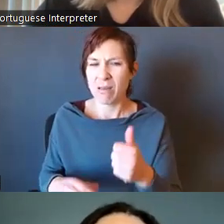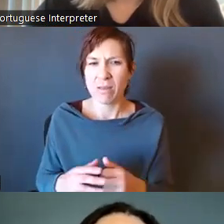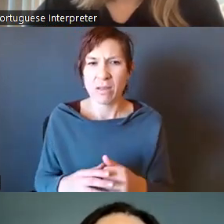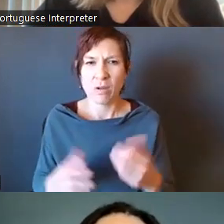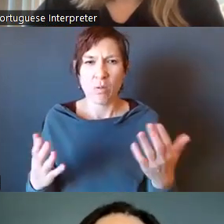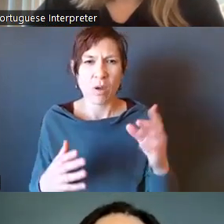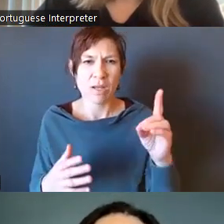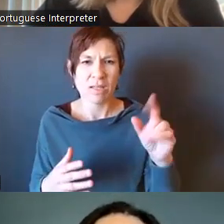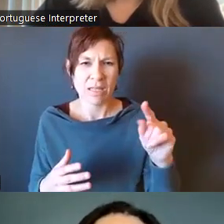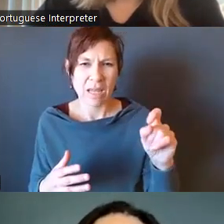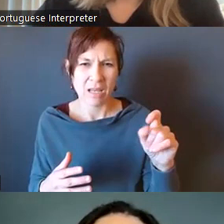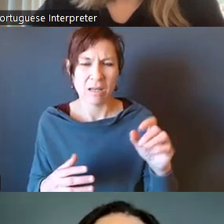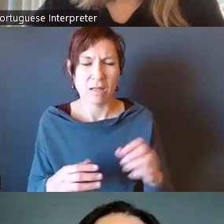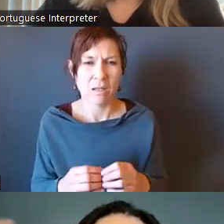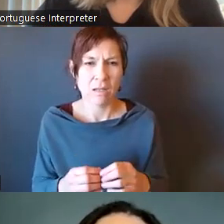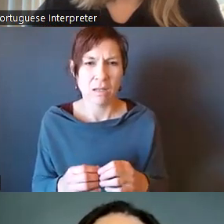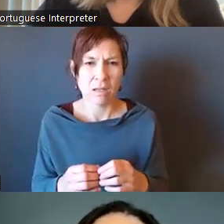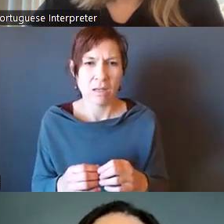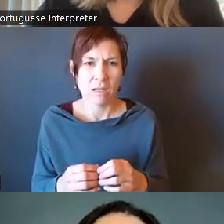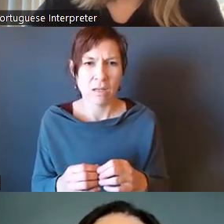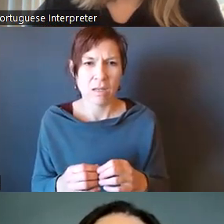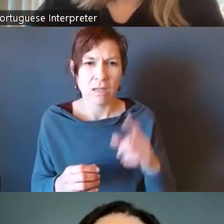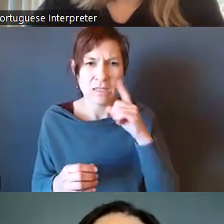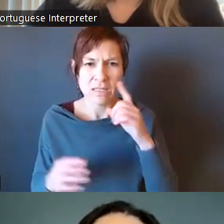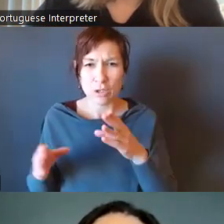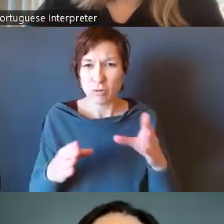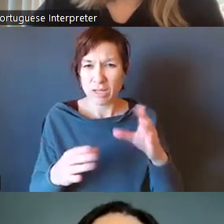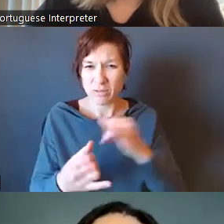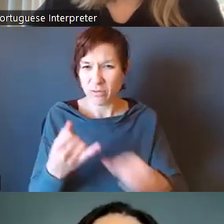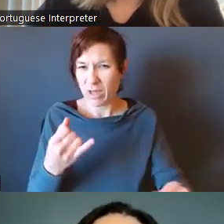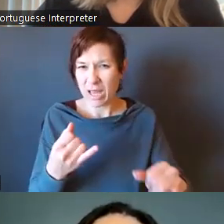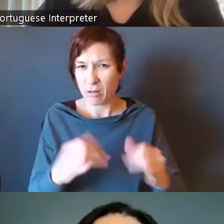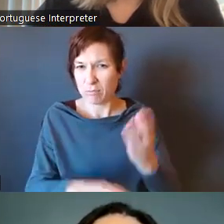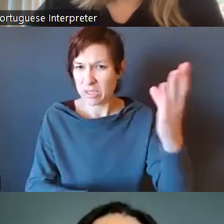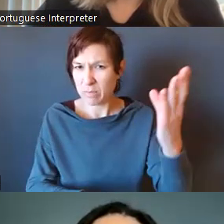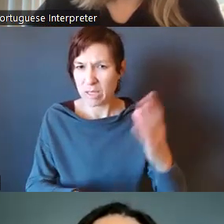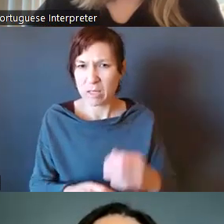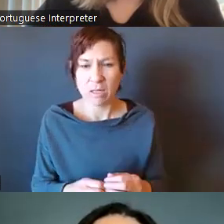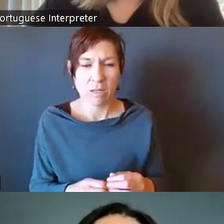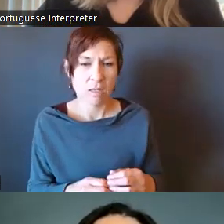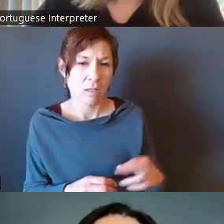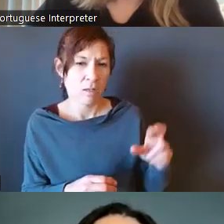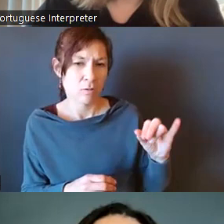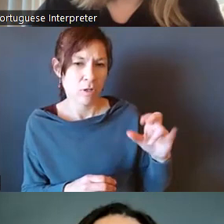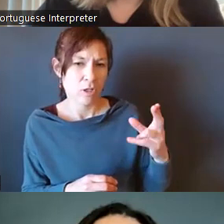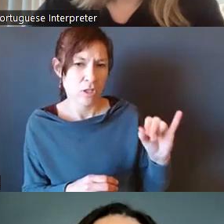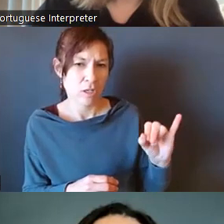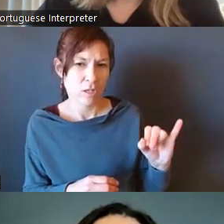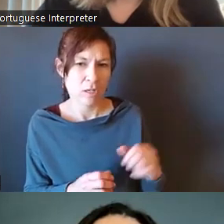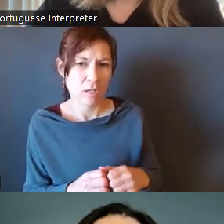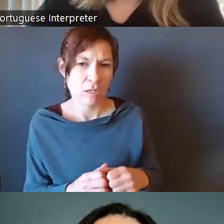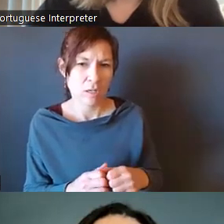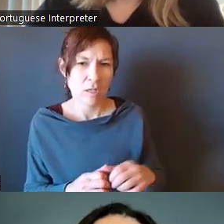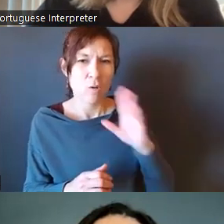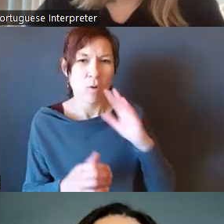date or the timeframe by which the strategy is supposed to be finalized? We, we would be operating under a new